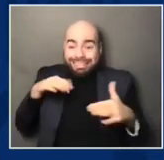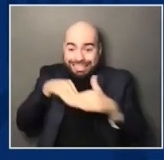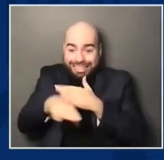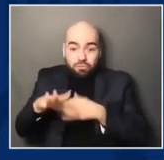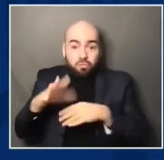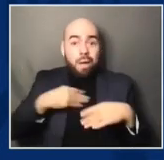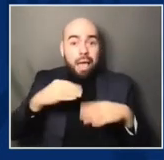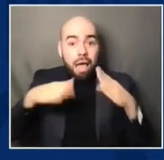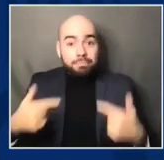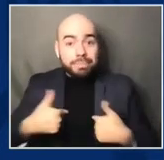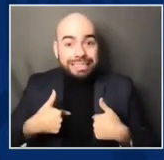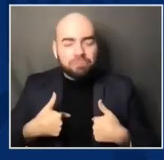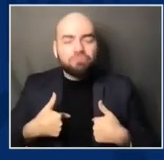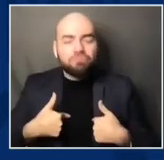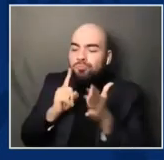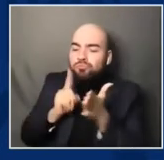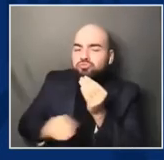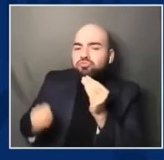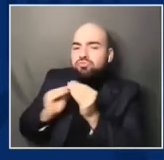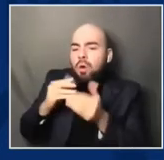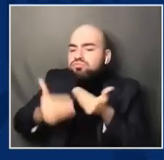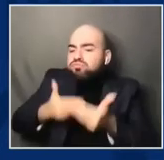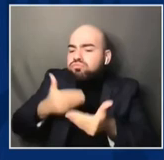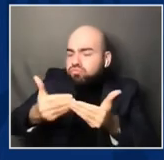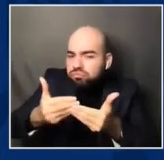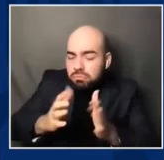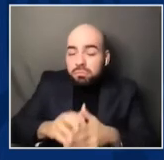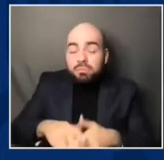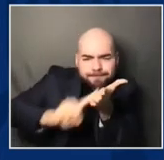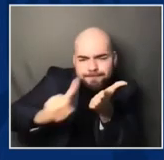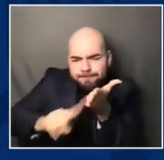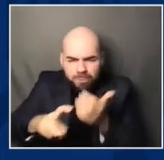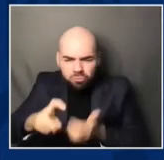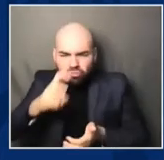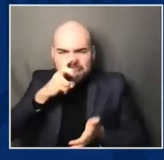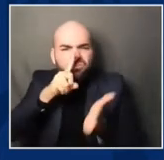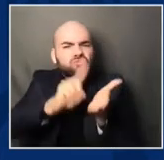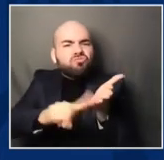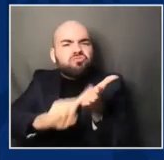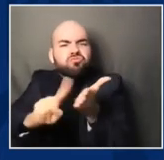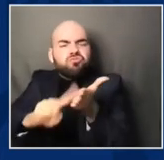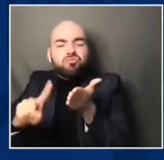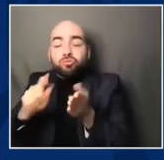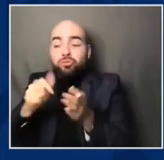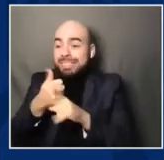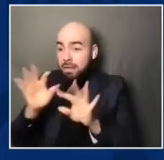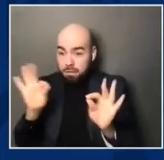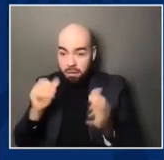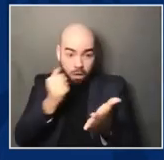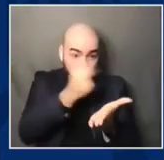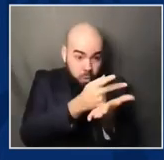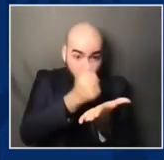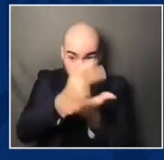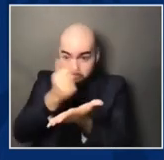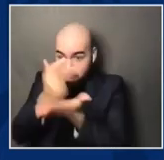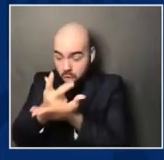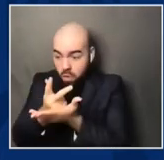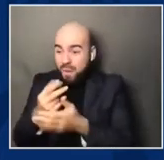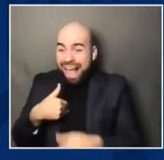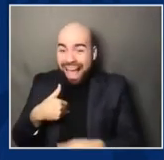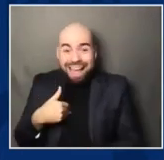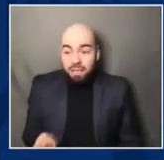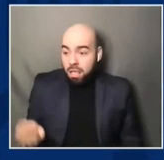to fight this pandemic to do. And hope will not be widely available for many months yet to come.